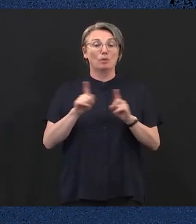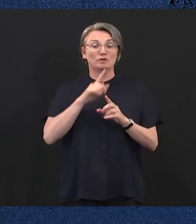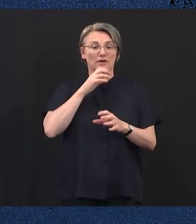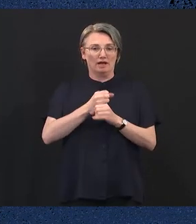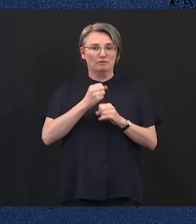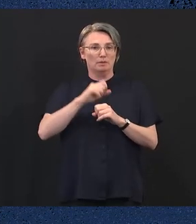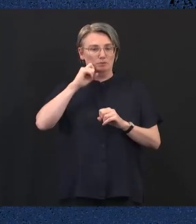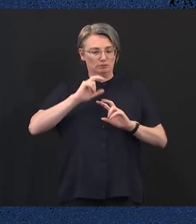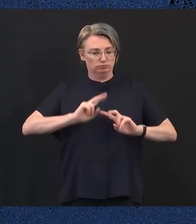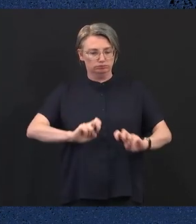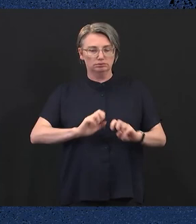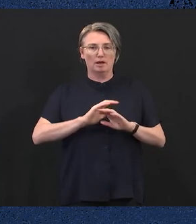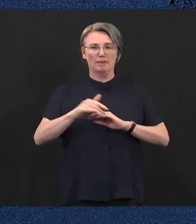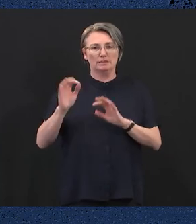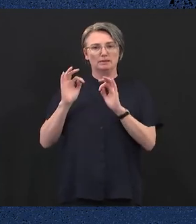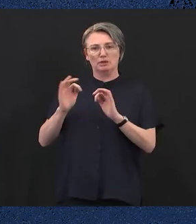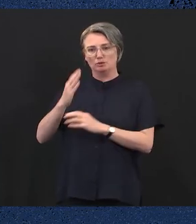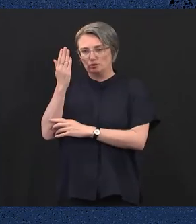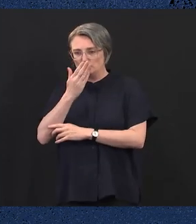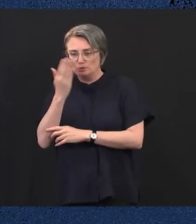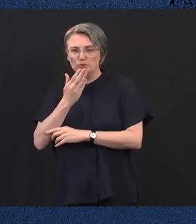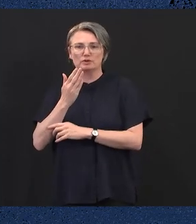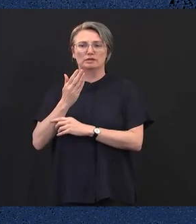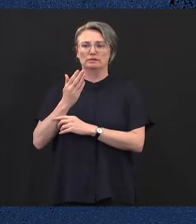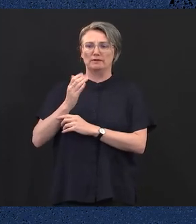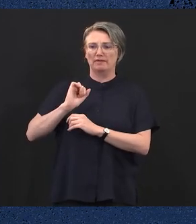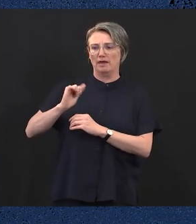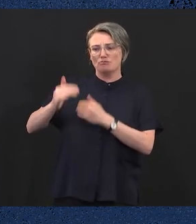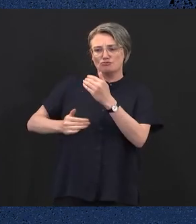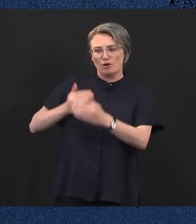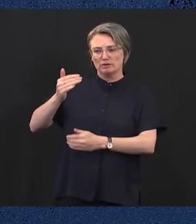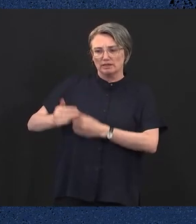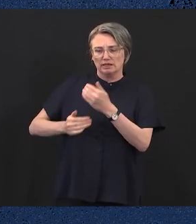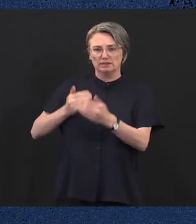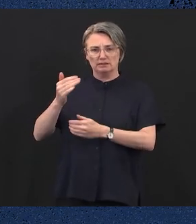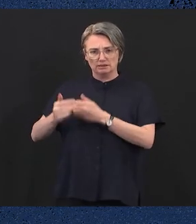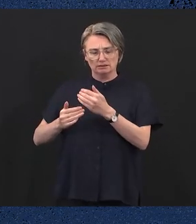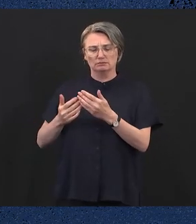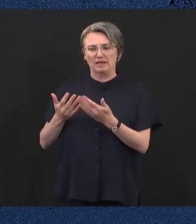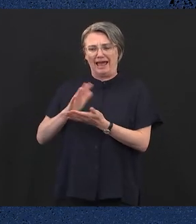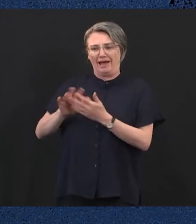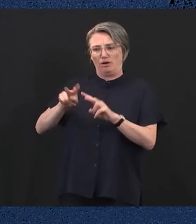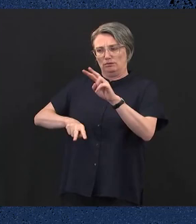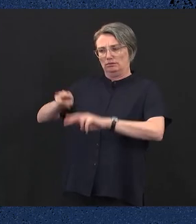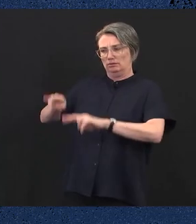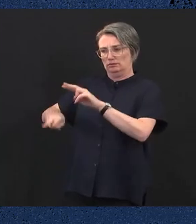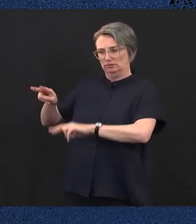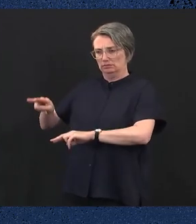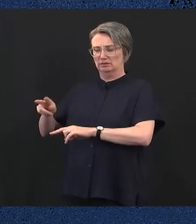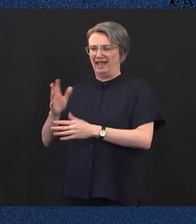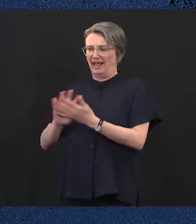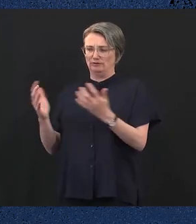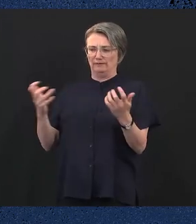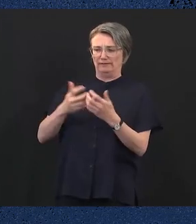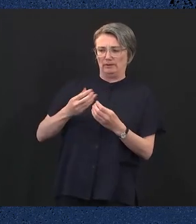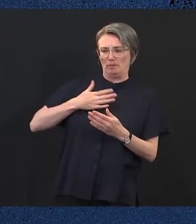specialist schools, including current cognitive thresholds so that more families can choose the school that best suits